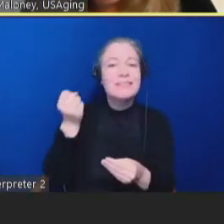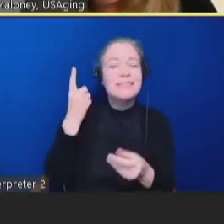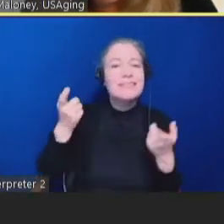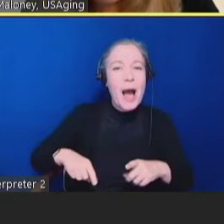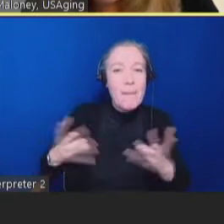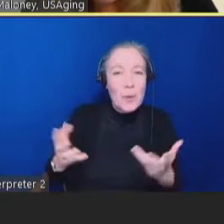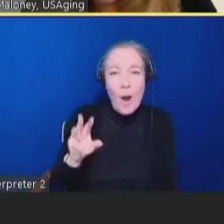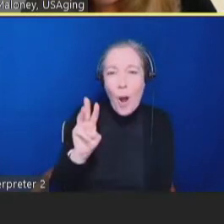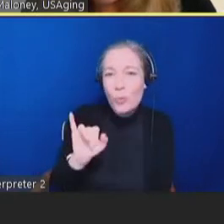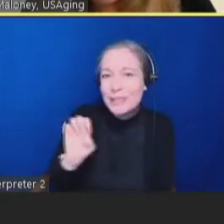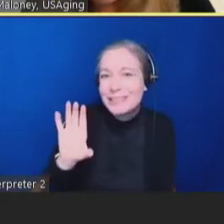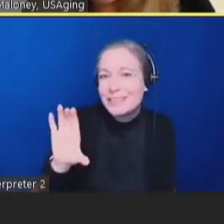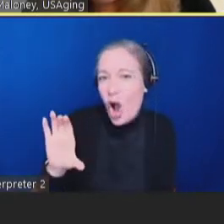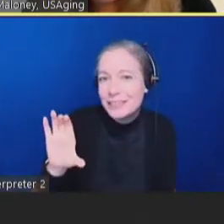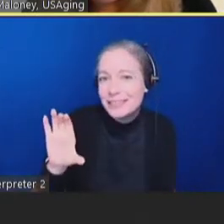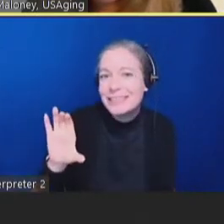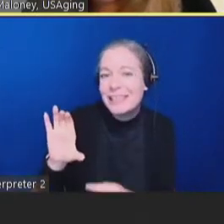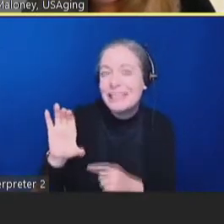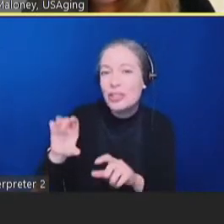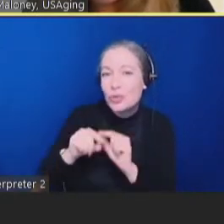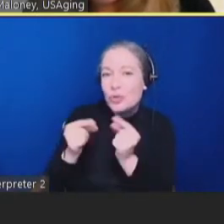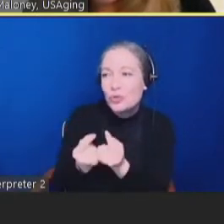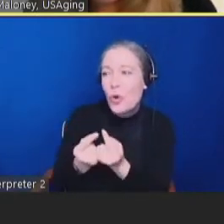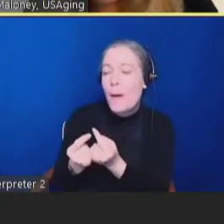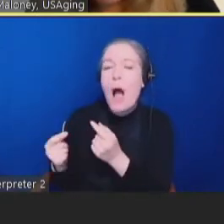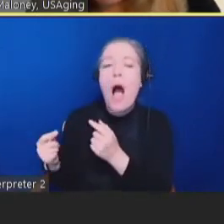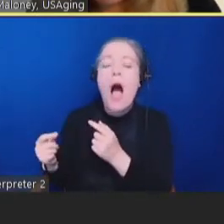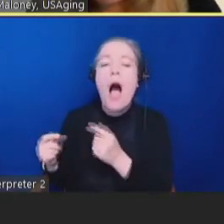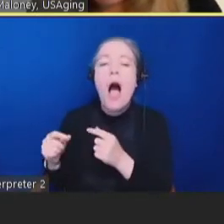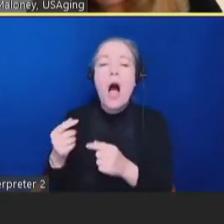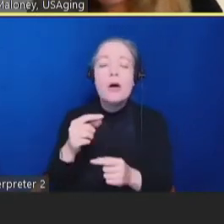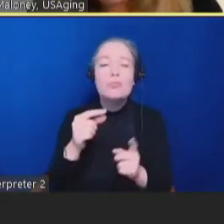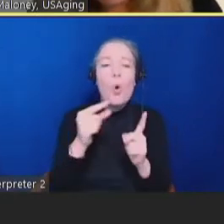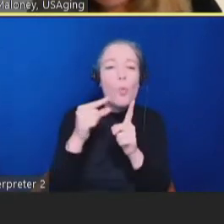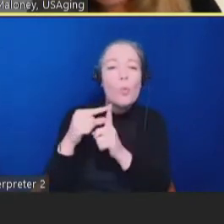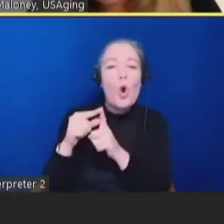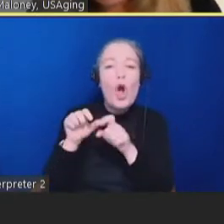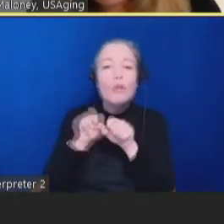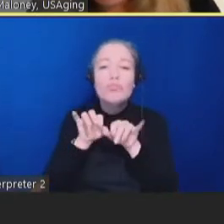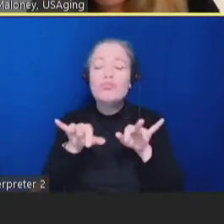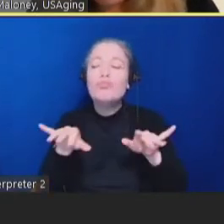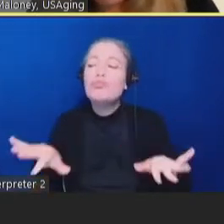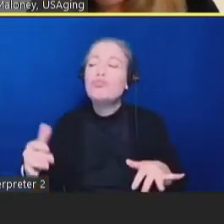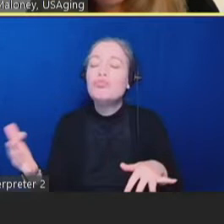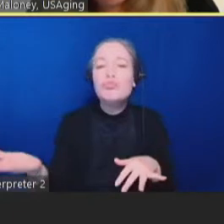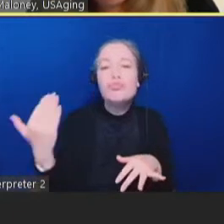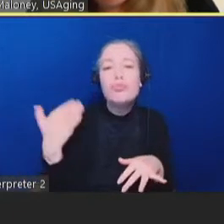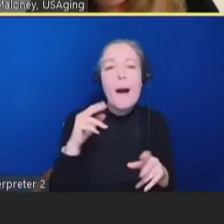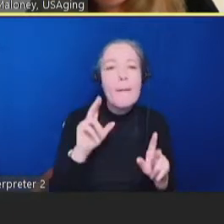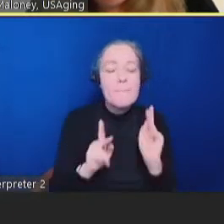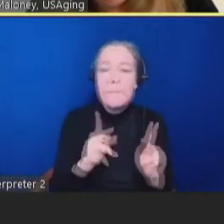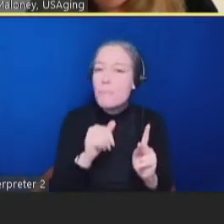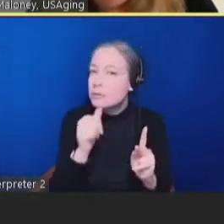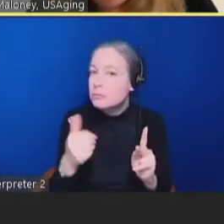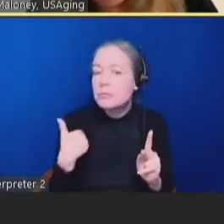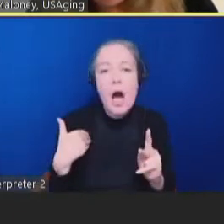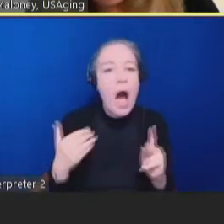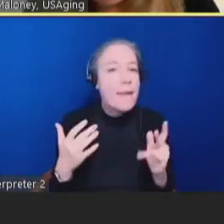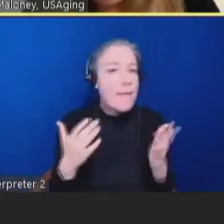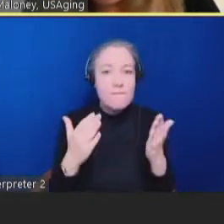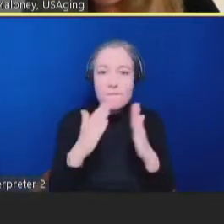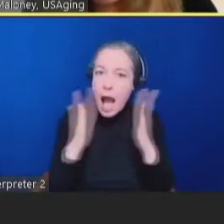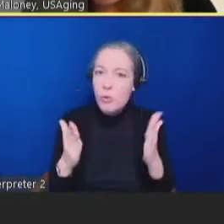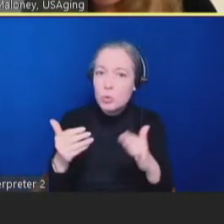of mouth and months of relationship building to vaccinate a group of unhoused individuals under the Holton Reservoir Bridge in Milwaukee.